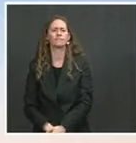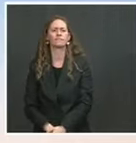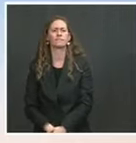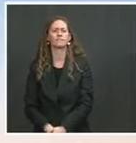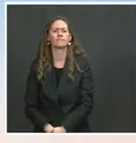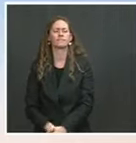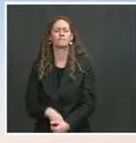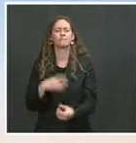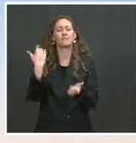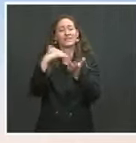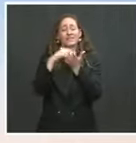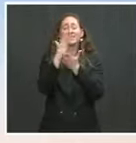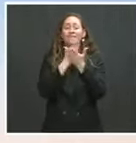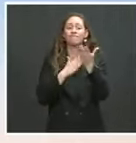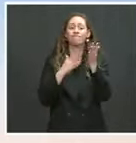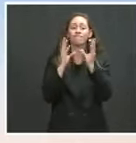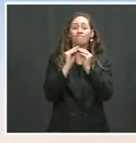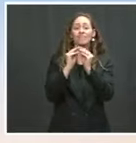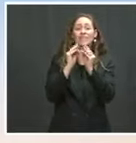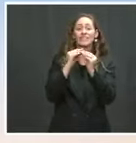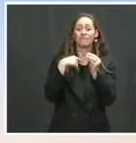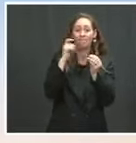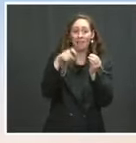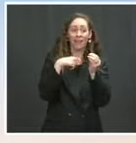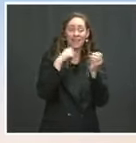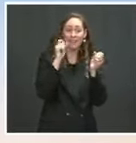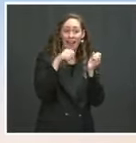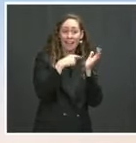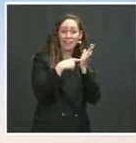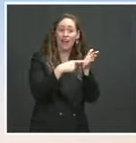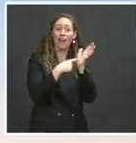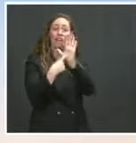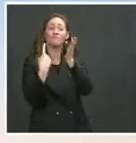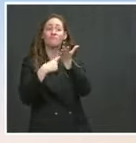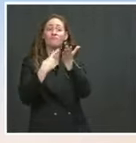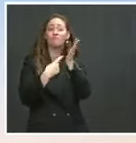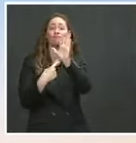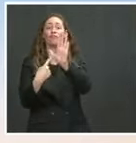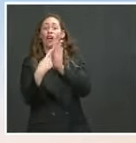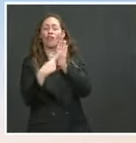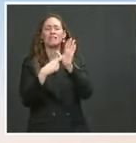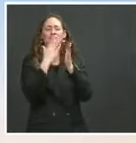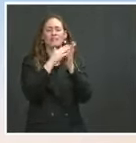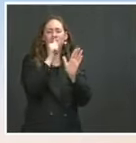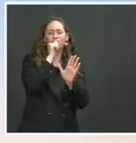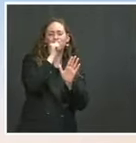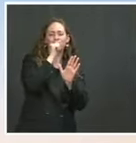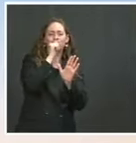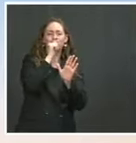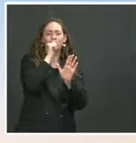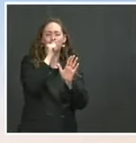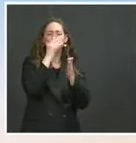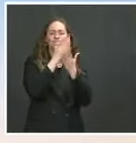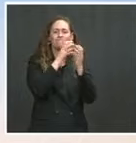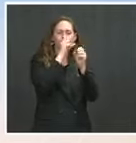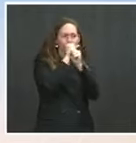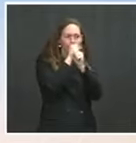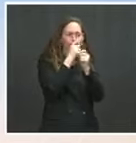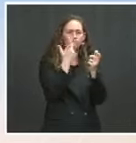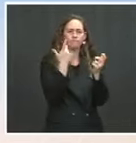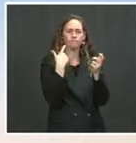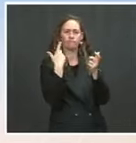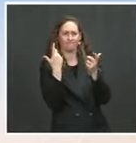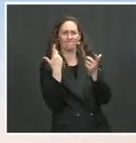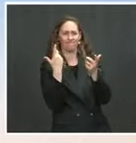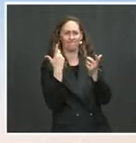privately. And we, of course, want to convey who we're talking to and what the messages we're conveying, but we're not going to read out every single